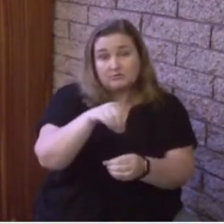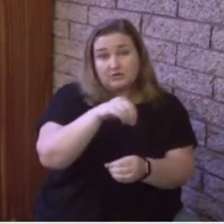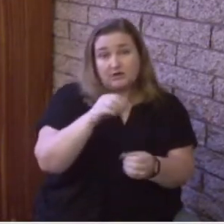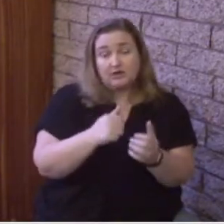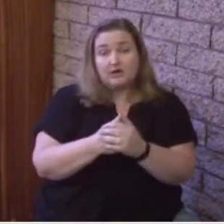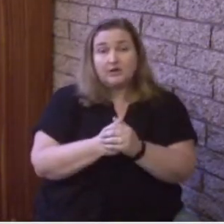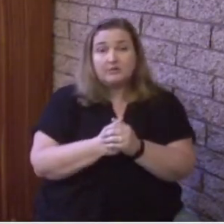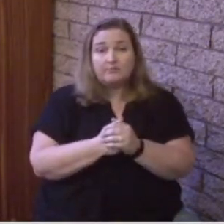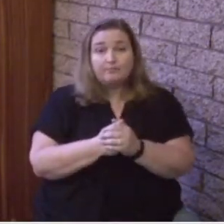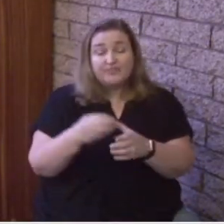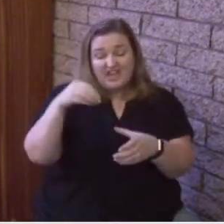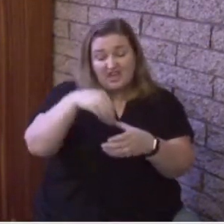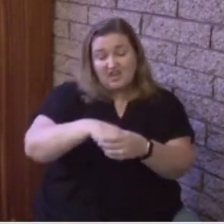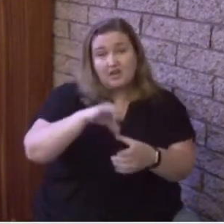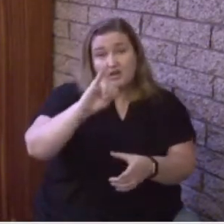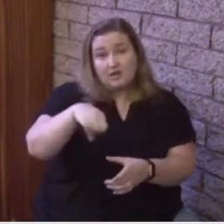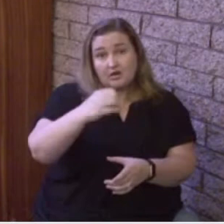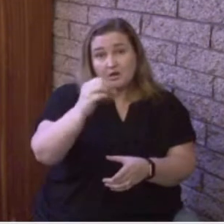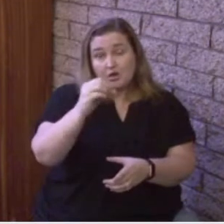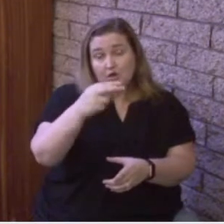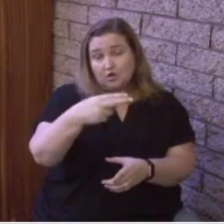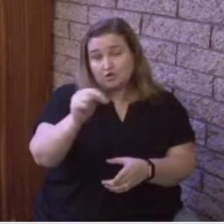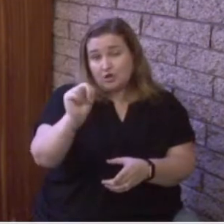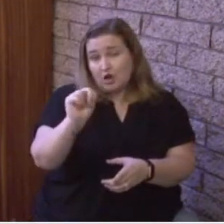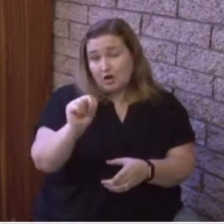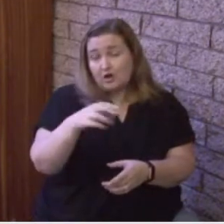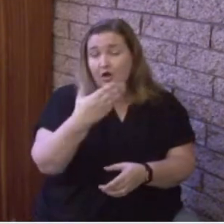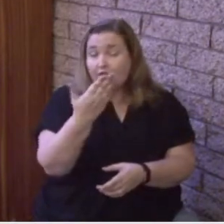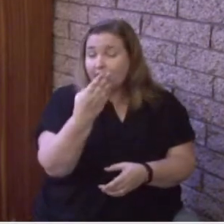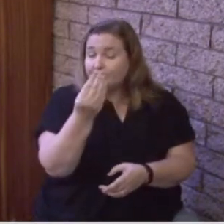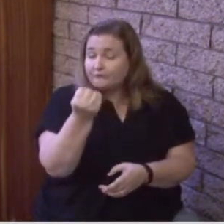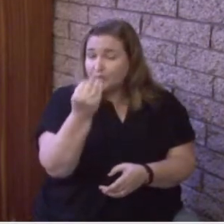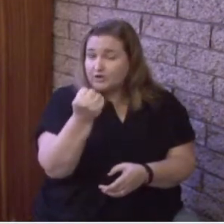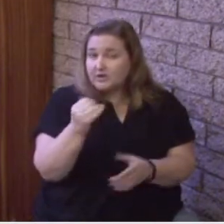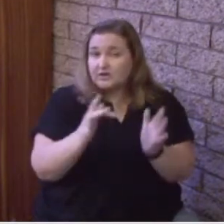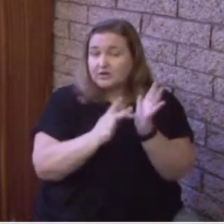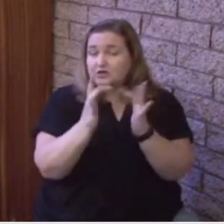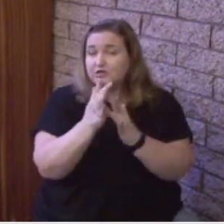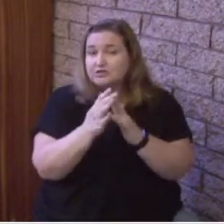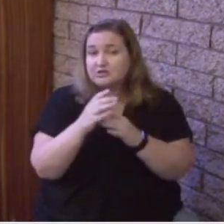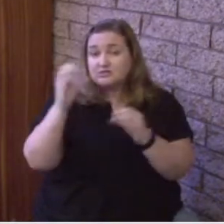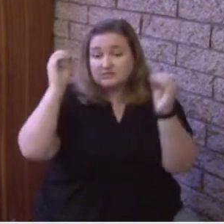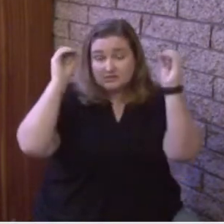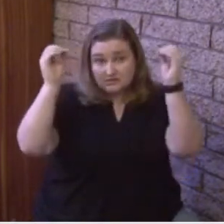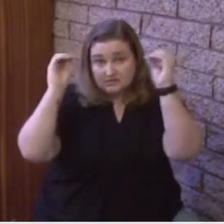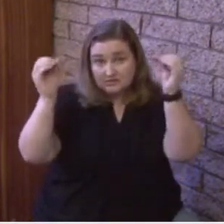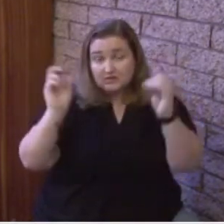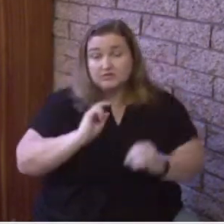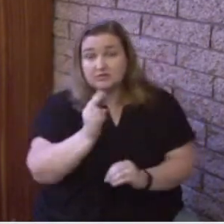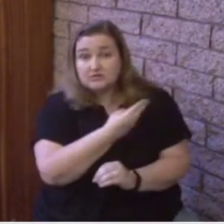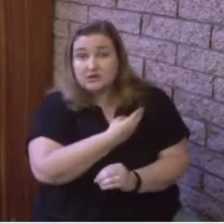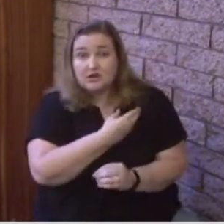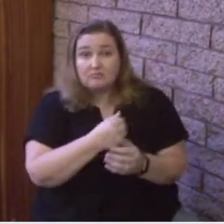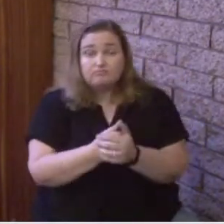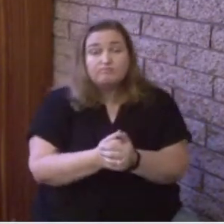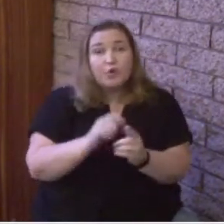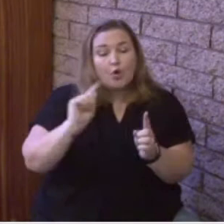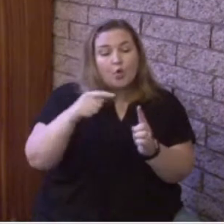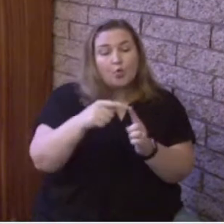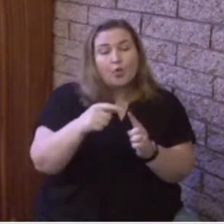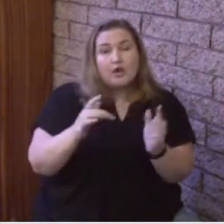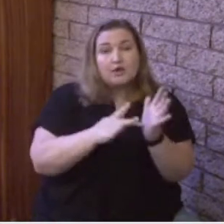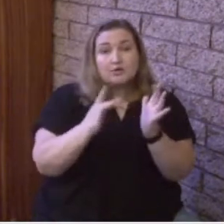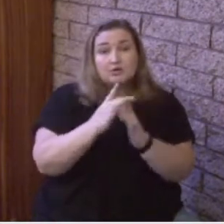John 14, as well in other things, that upon His ascension, upon Jesus' ascension,